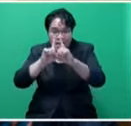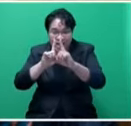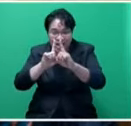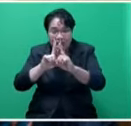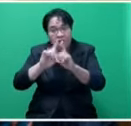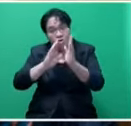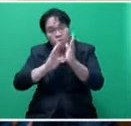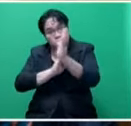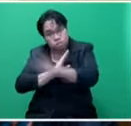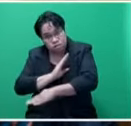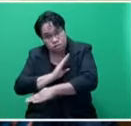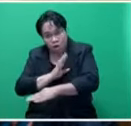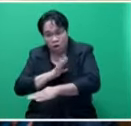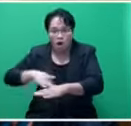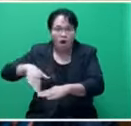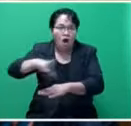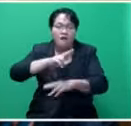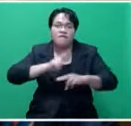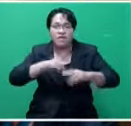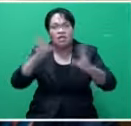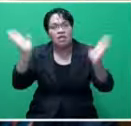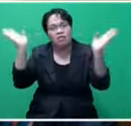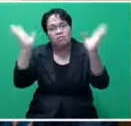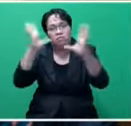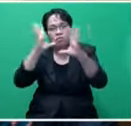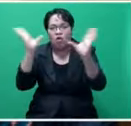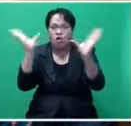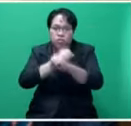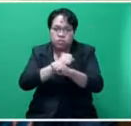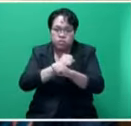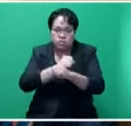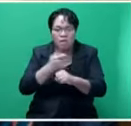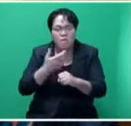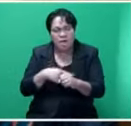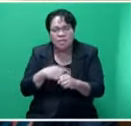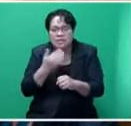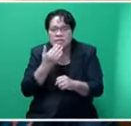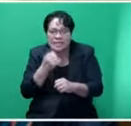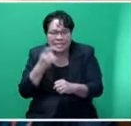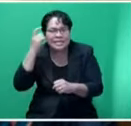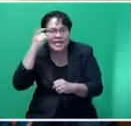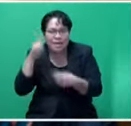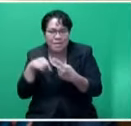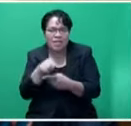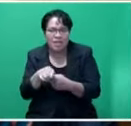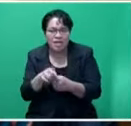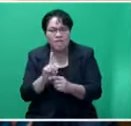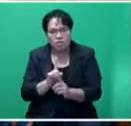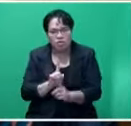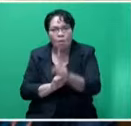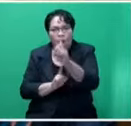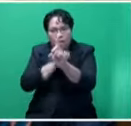tower goes down, the whole of Fiji goes down because we put all our eggs in one basket. so please consider that because you put in all